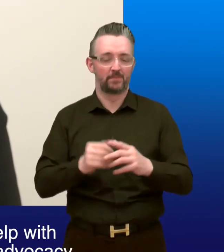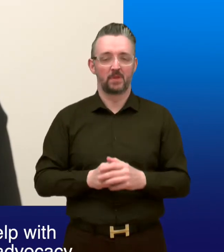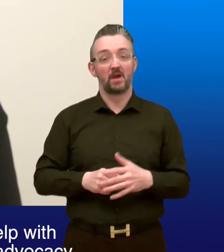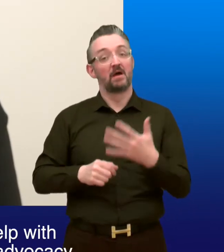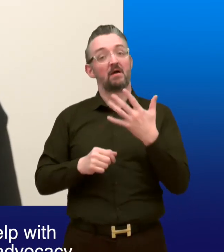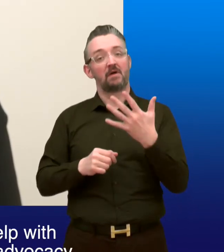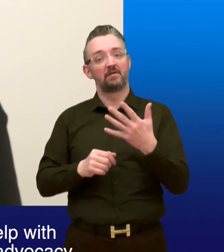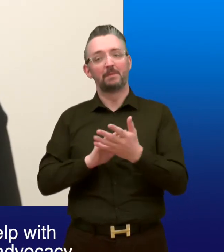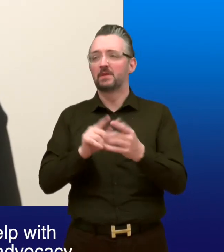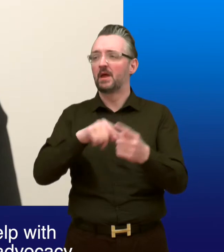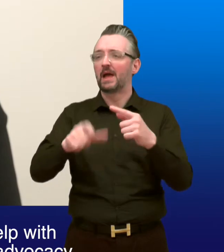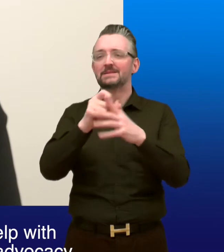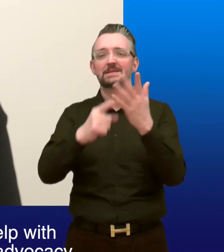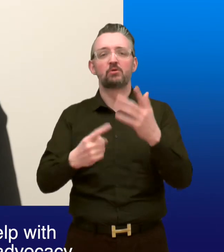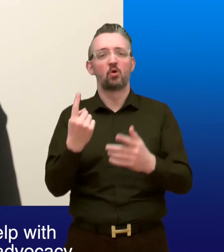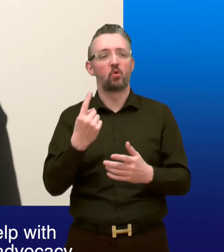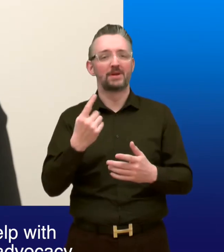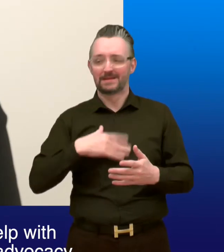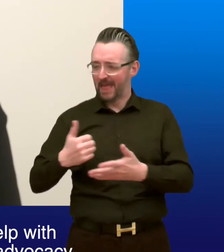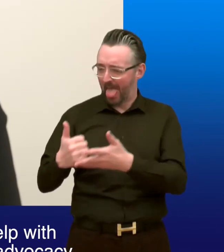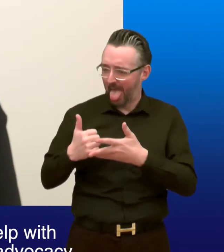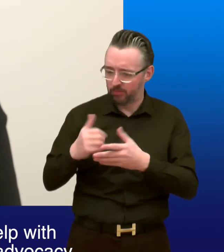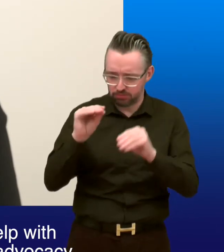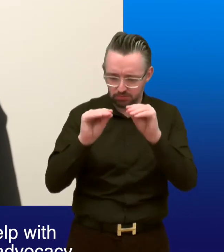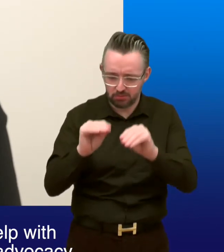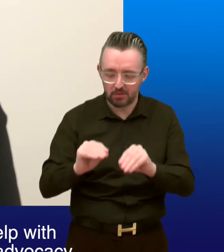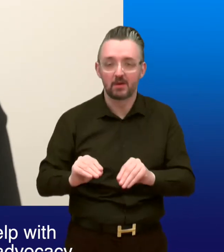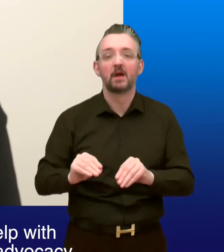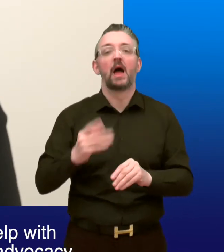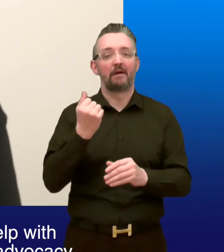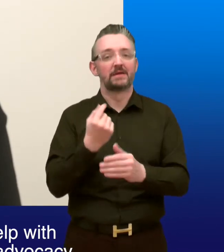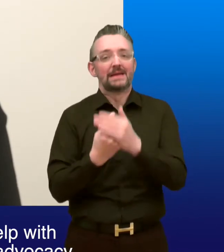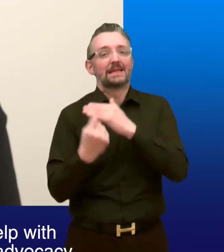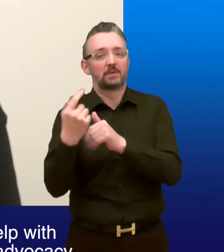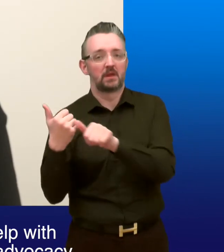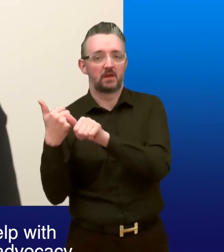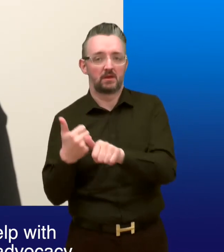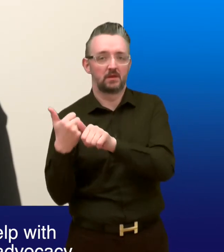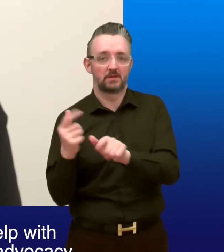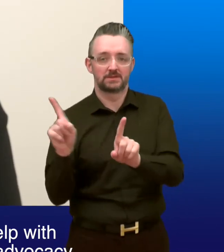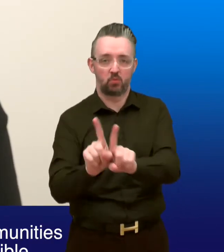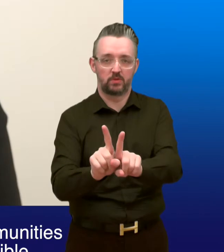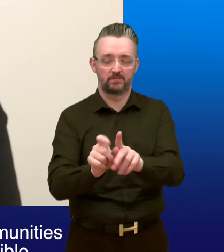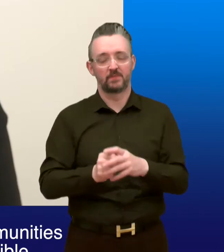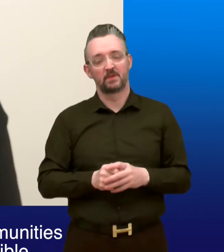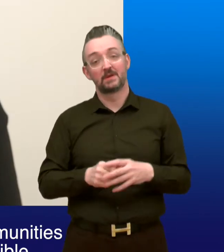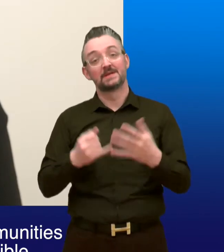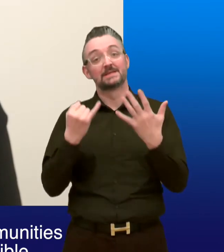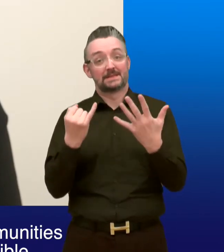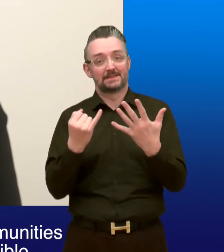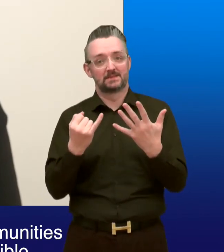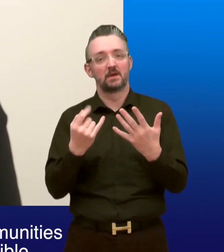5. Ensure that disabled people who need help with the application process can get independent advocacy. 6.